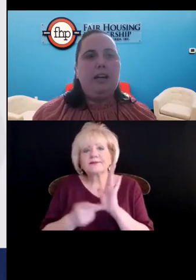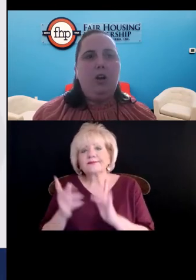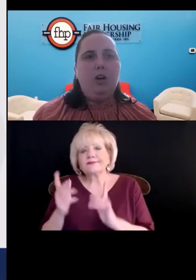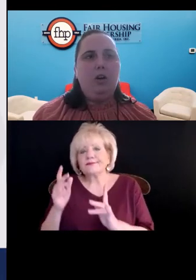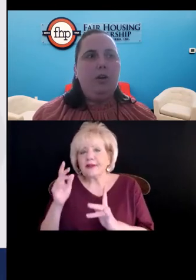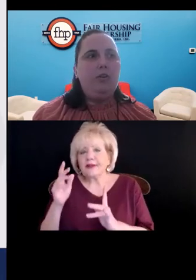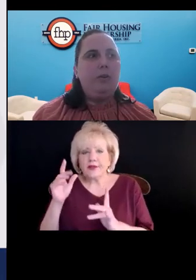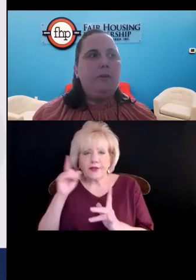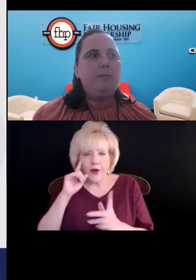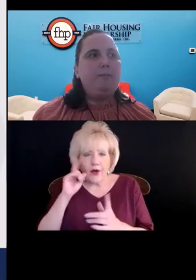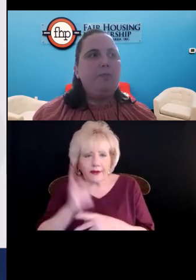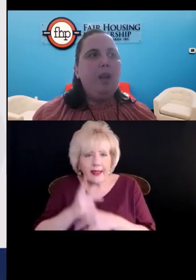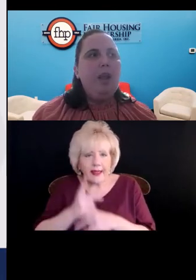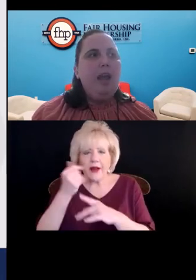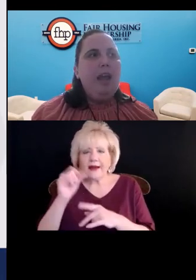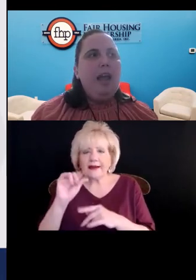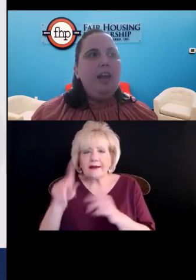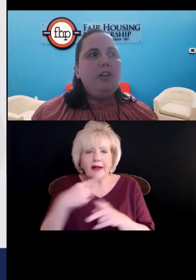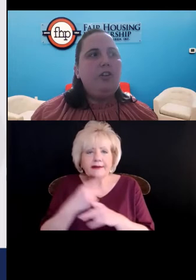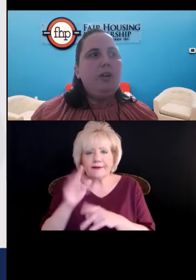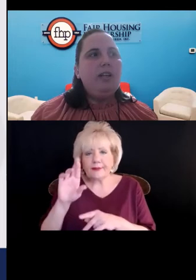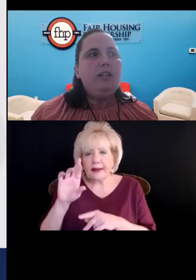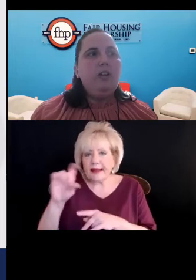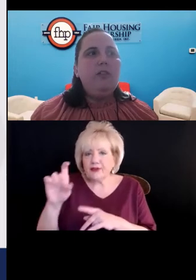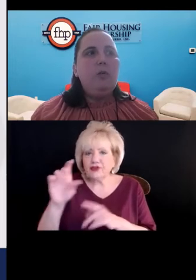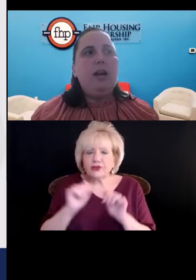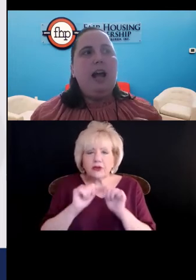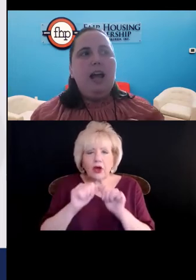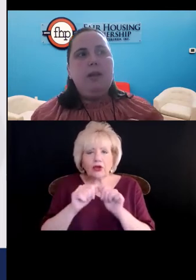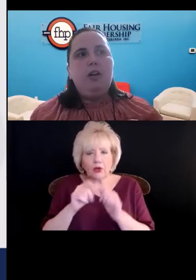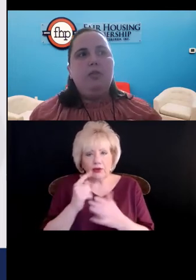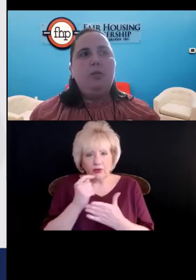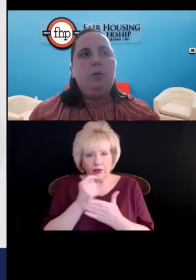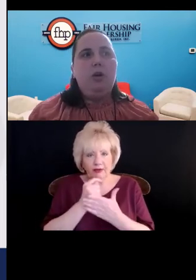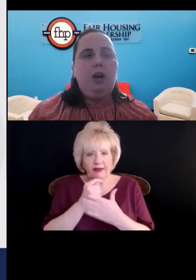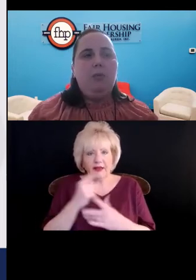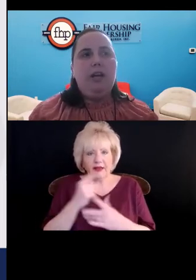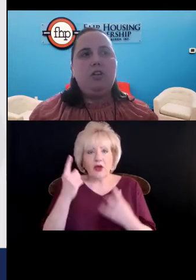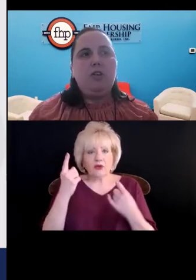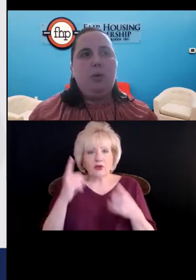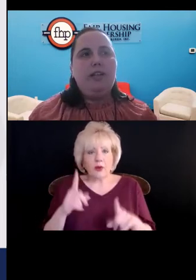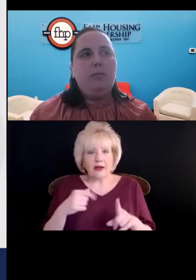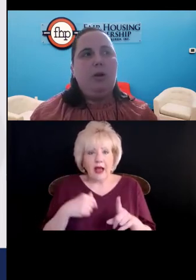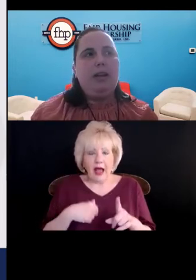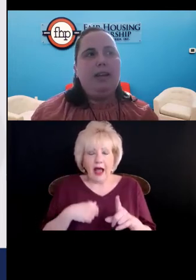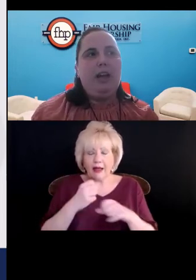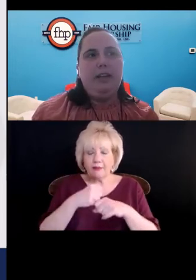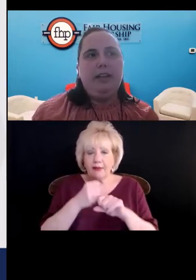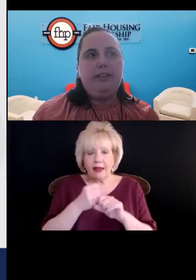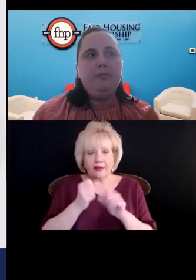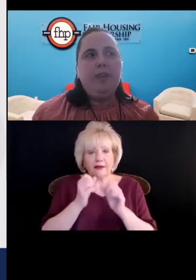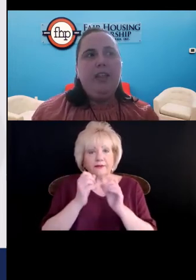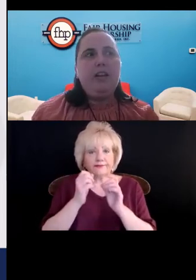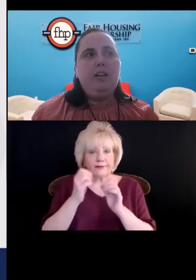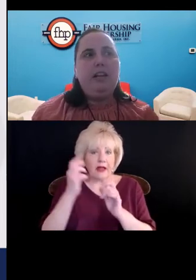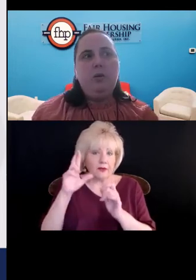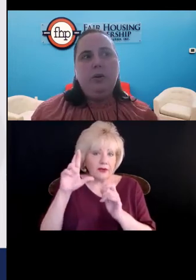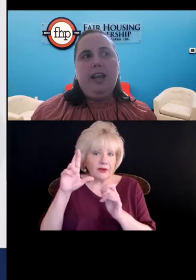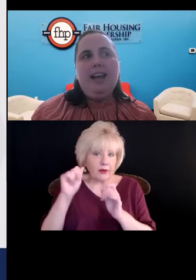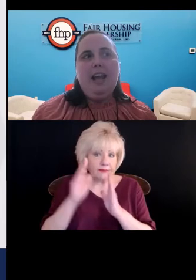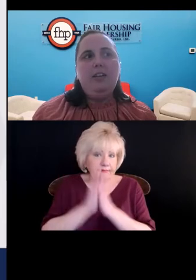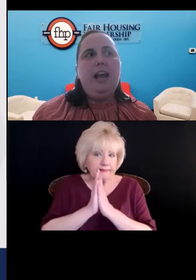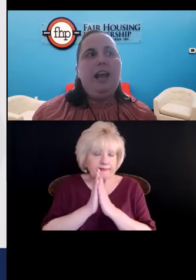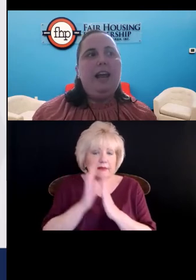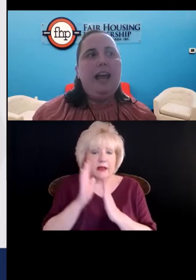or any ongoing treatment. And so consider that when I make a reasonable accommodation request about my deafness, that a